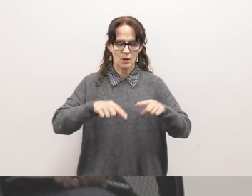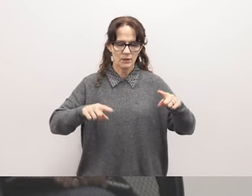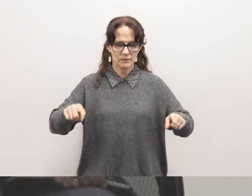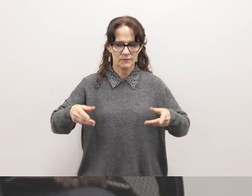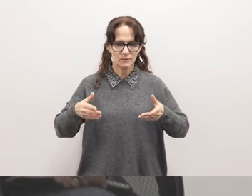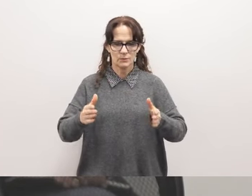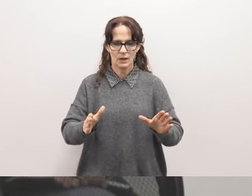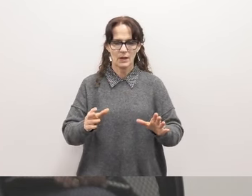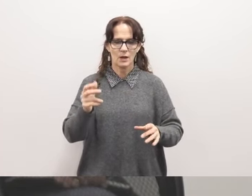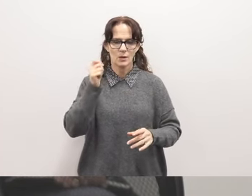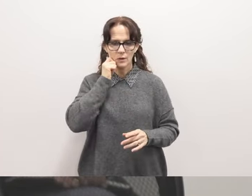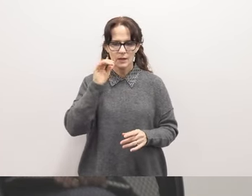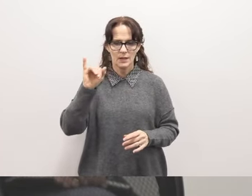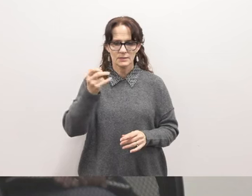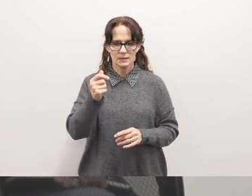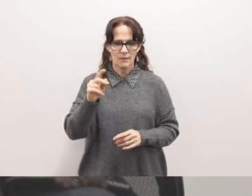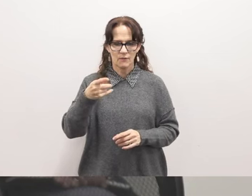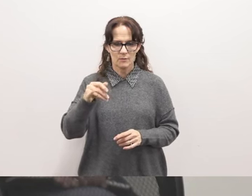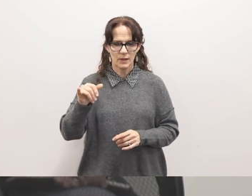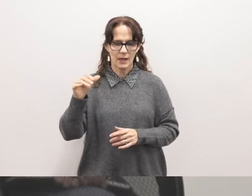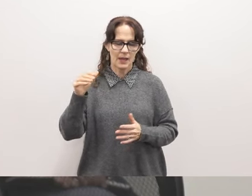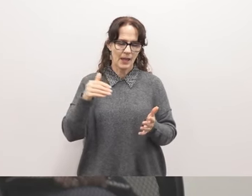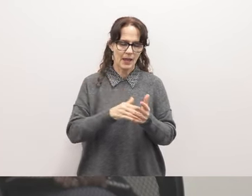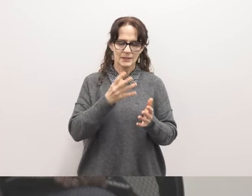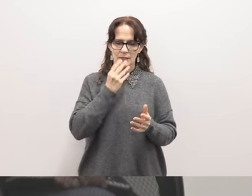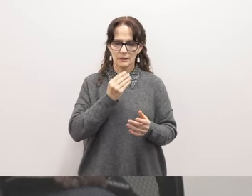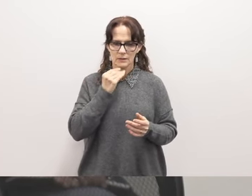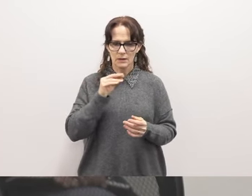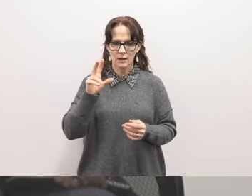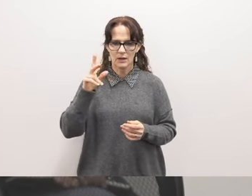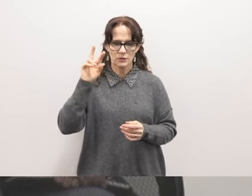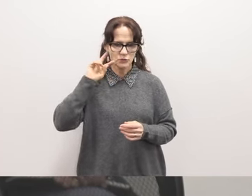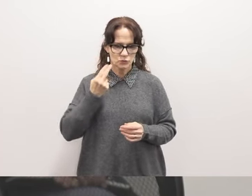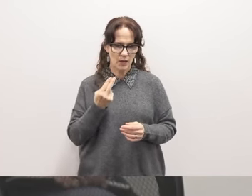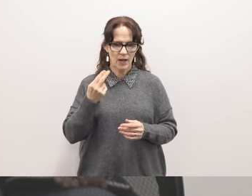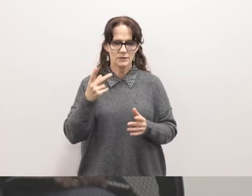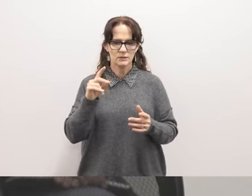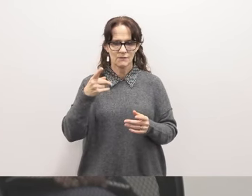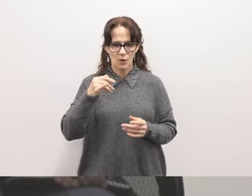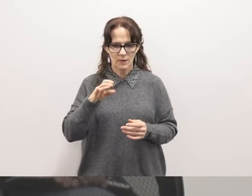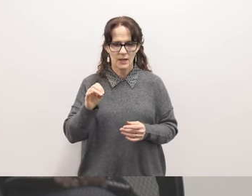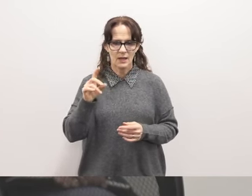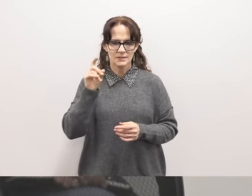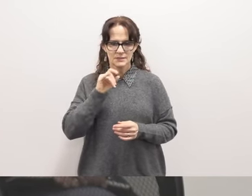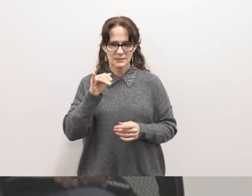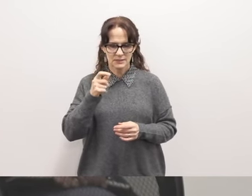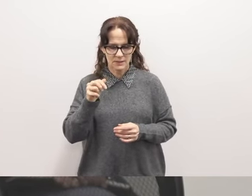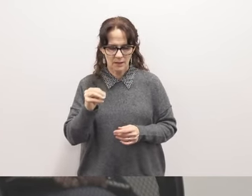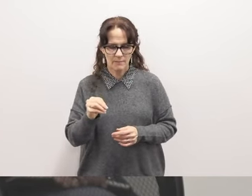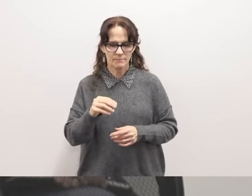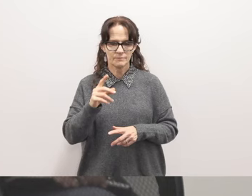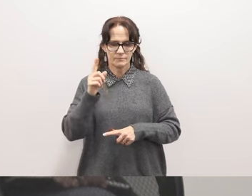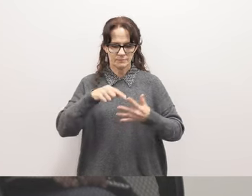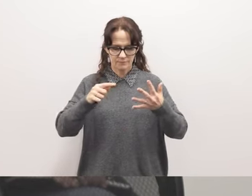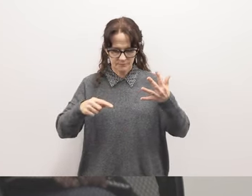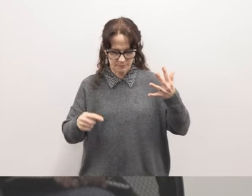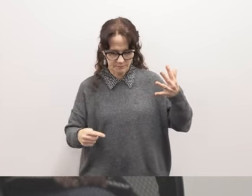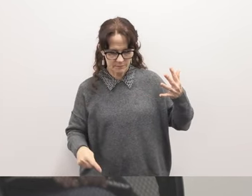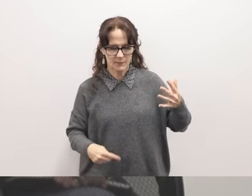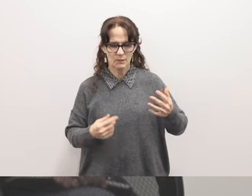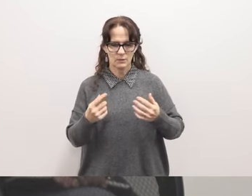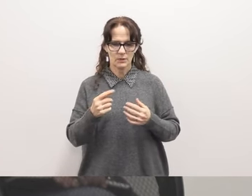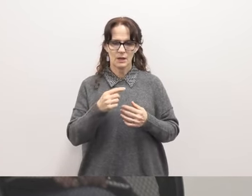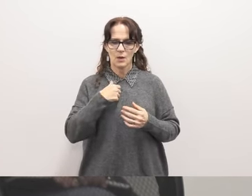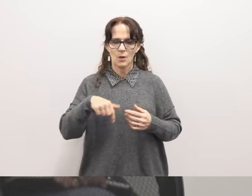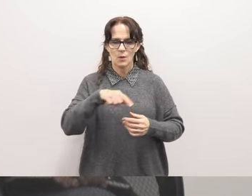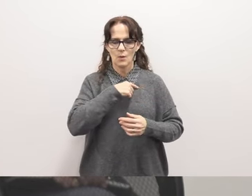racism, Islamophobia, anti-Semitism, homophobia, transphobia, sexism. Our vision for racially just and relationship-centered schools is